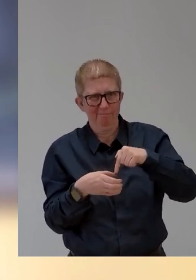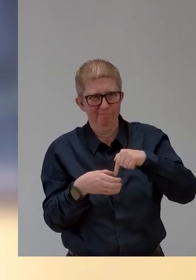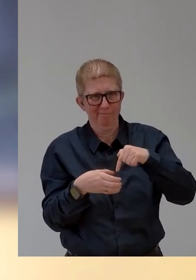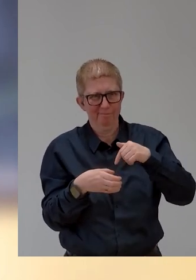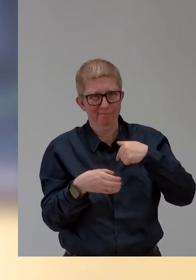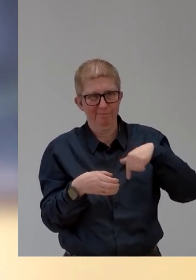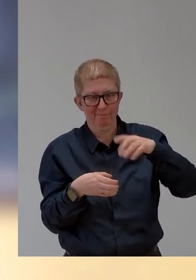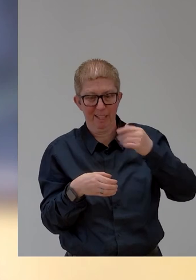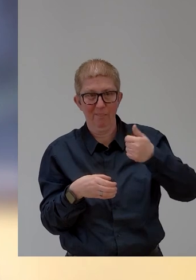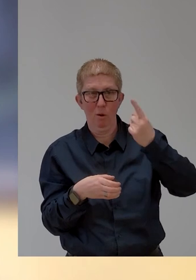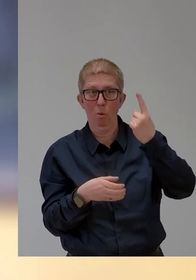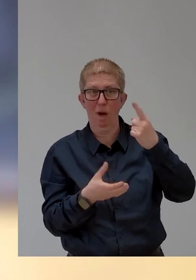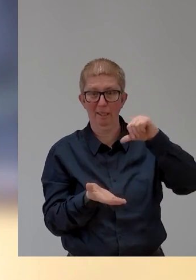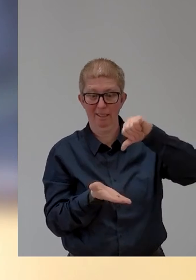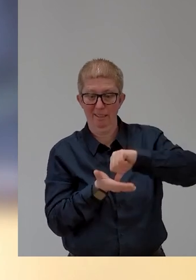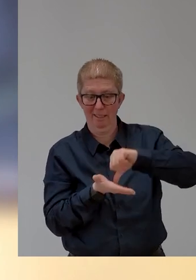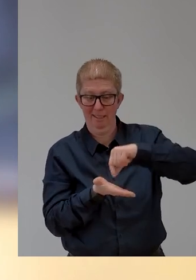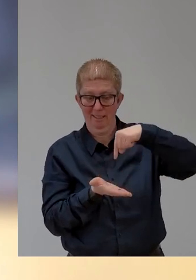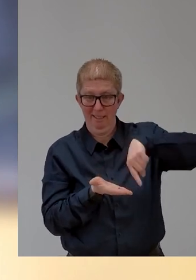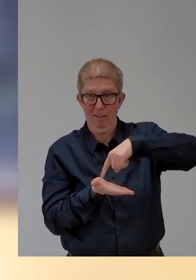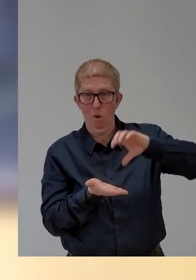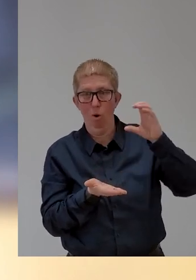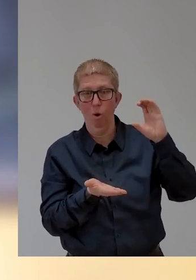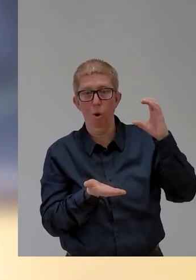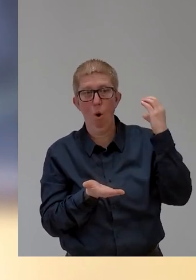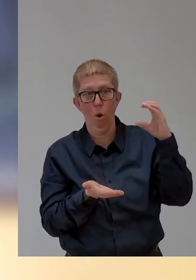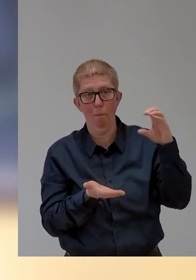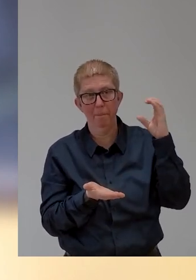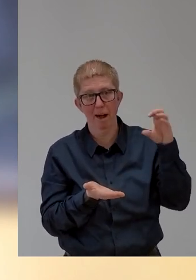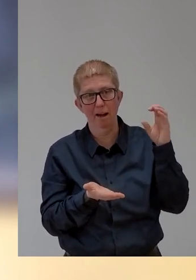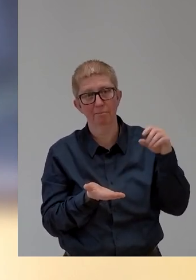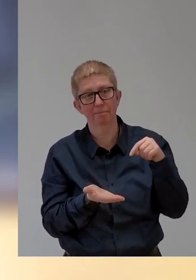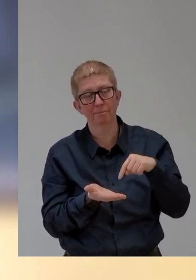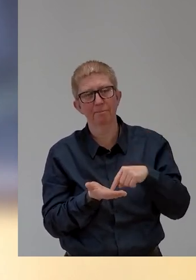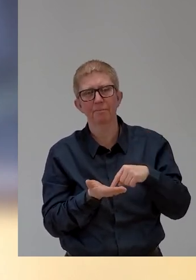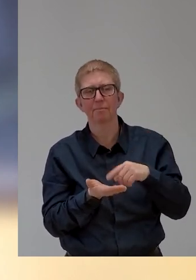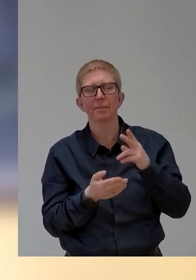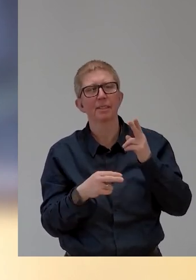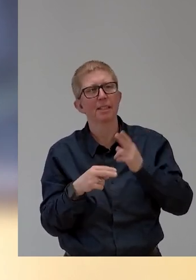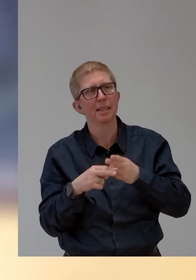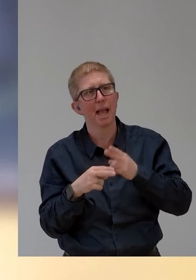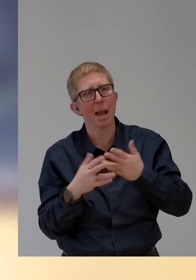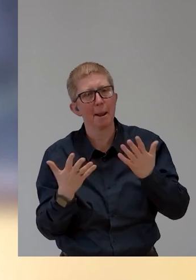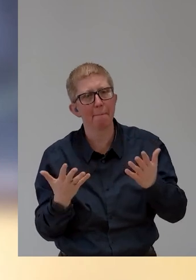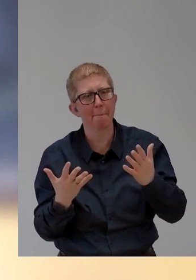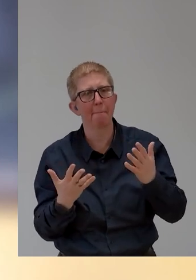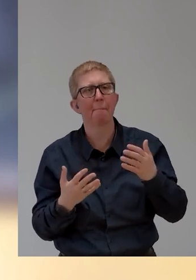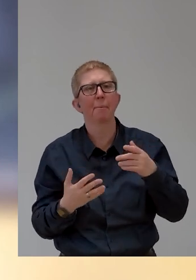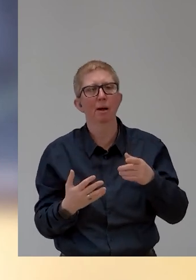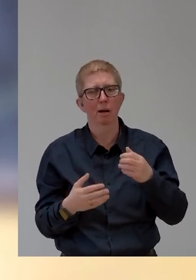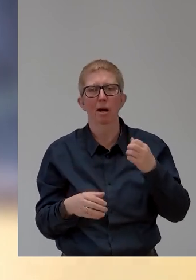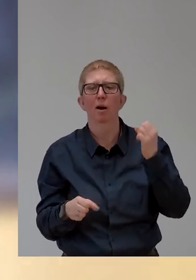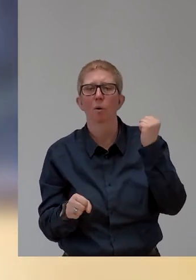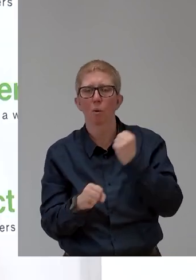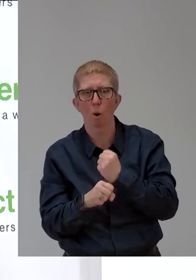Colombia. It's called the Mahavir Kemina. Okay. I believe Kemina means walk. It's in Medellin.